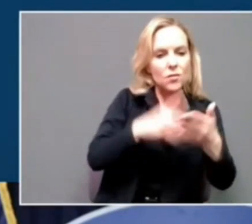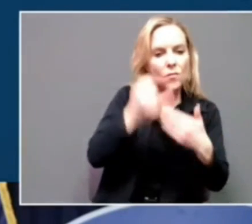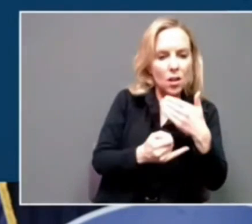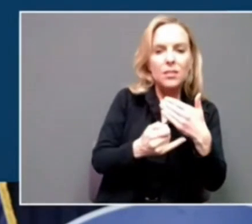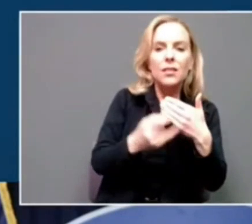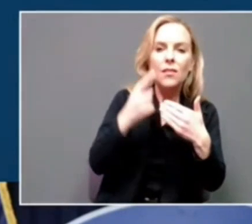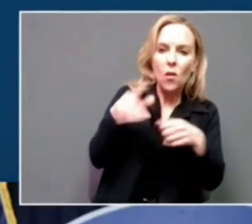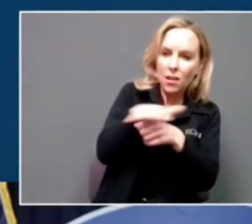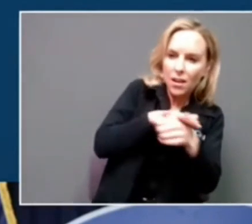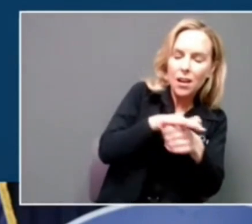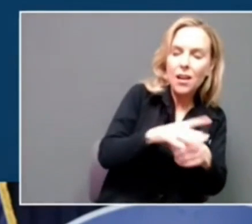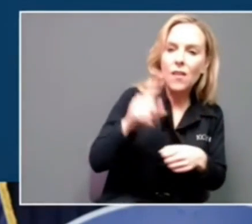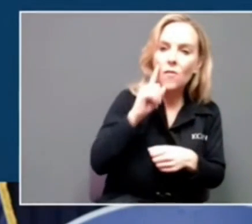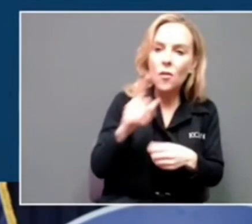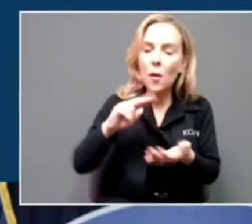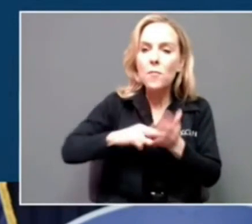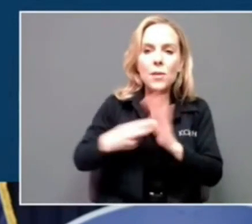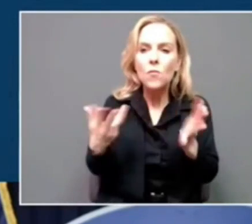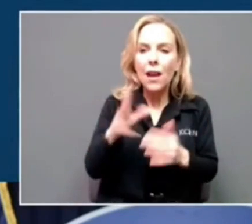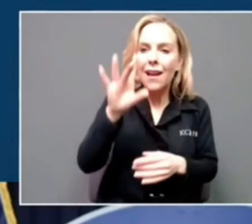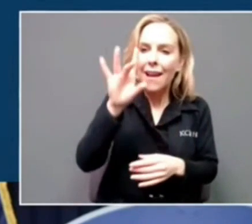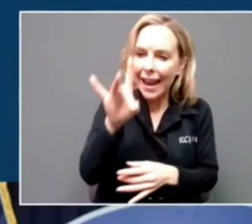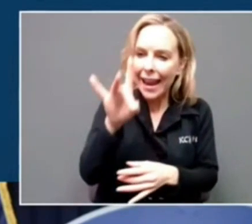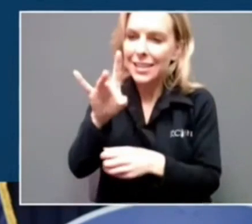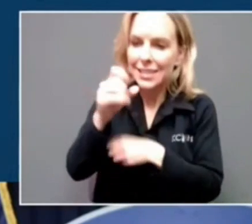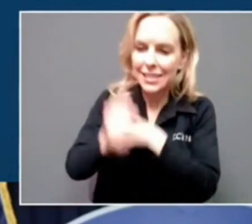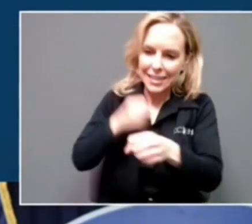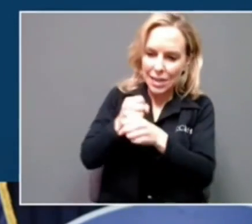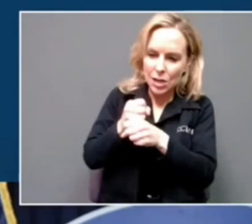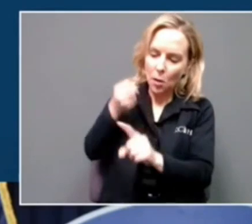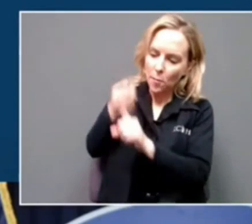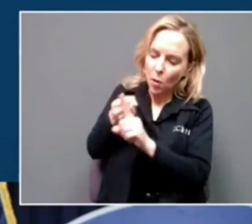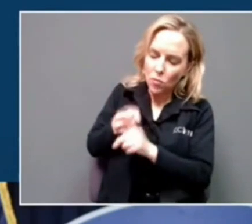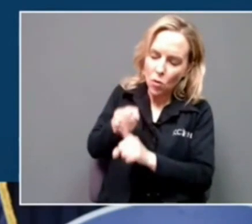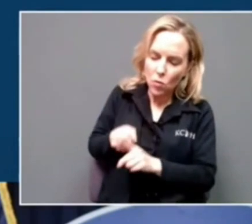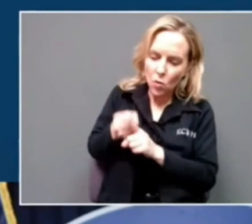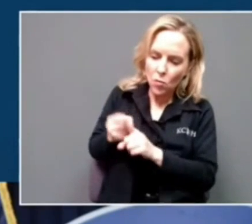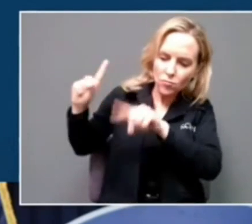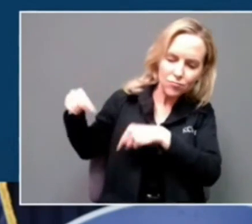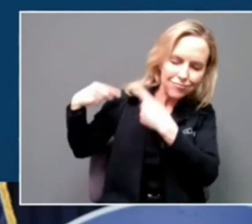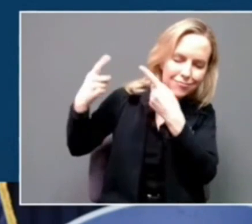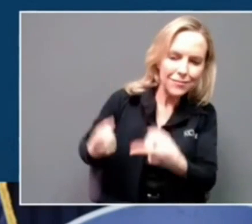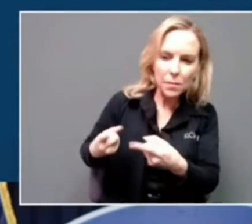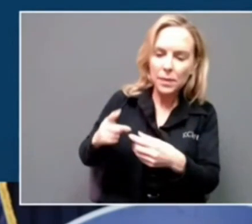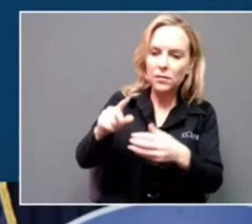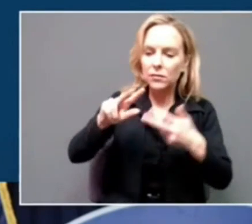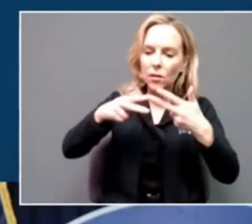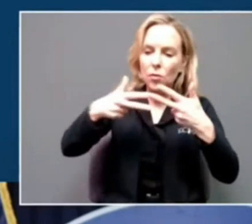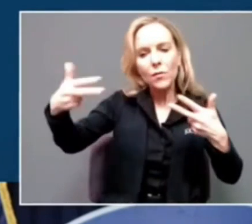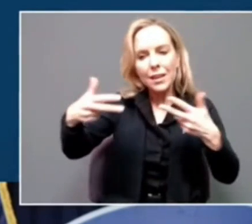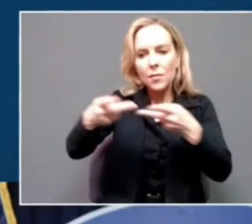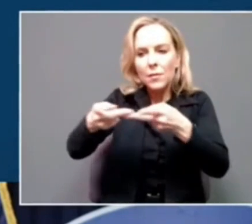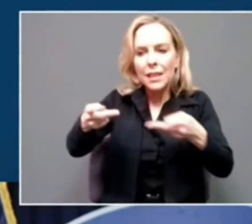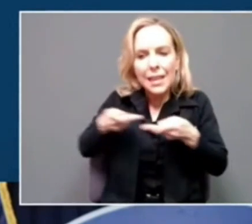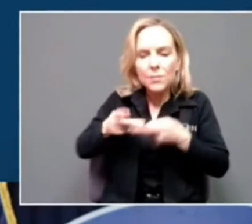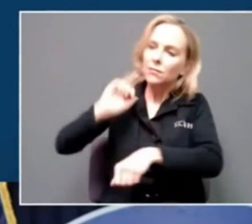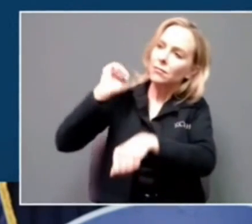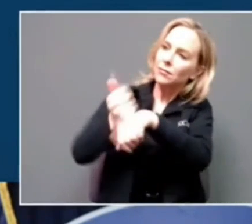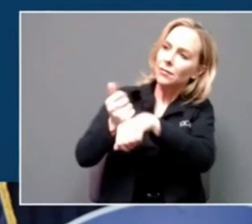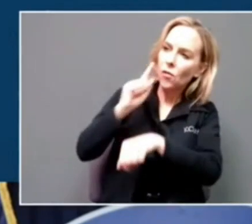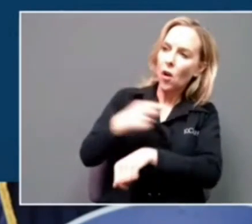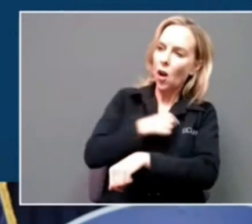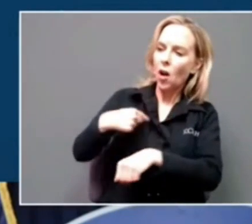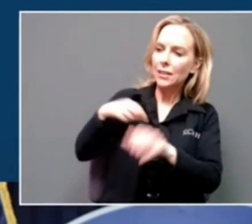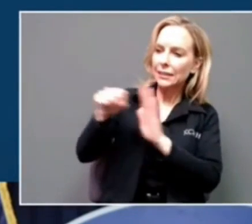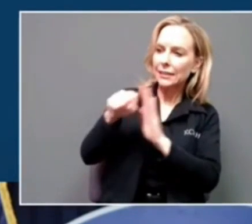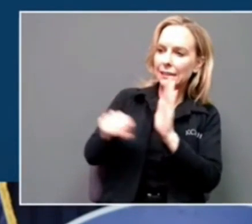improvements taking place in the state. This as Kentucky once again takes the third spot in the country for economic development projects per capita.